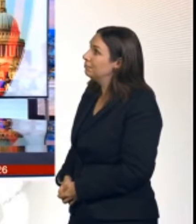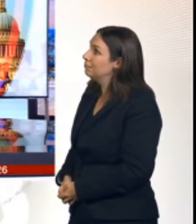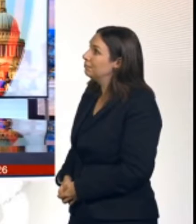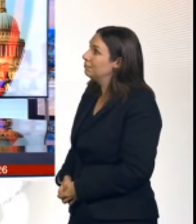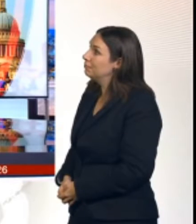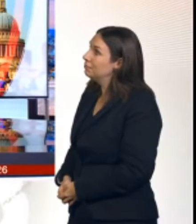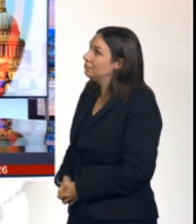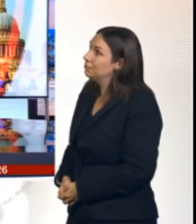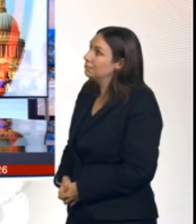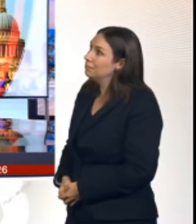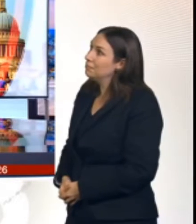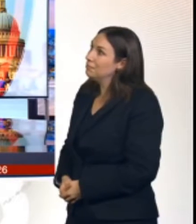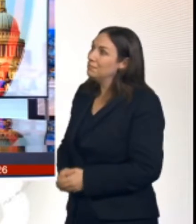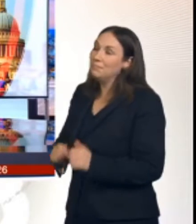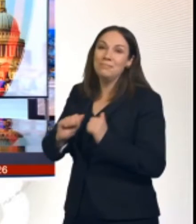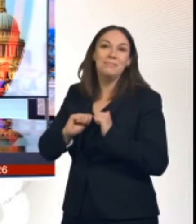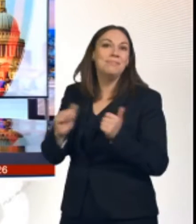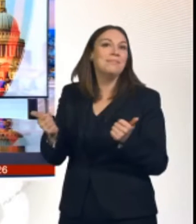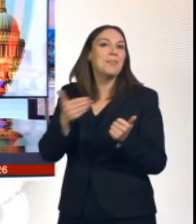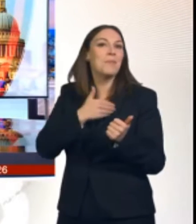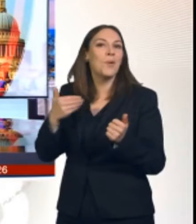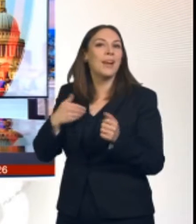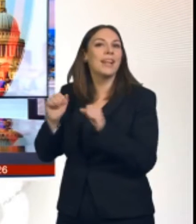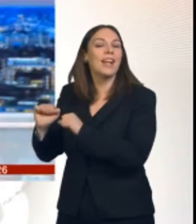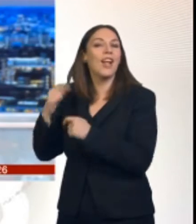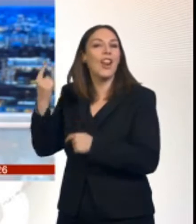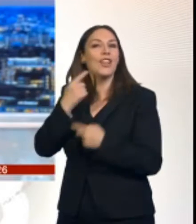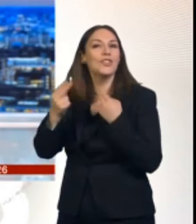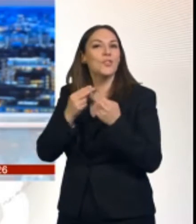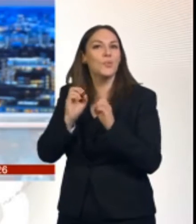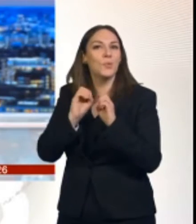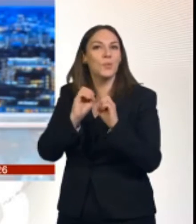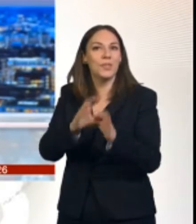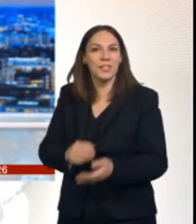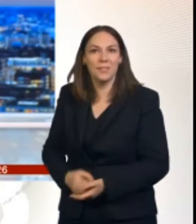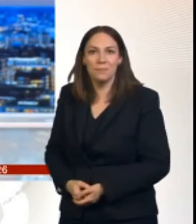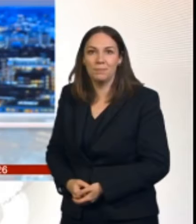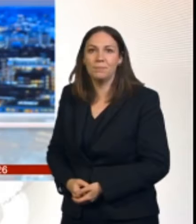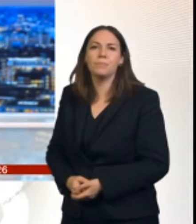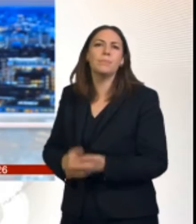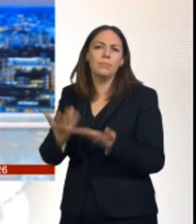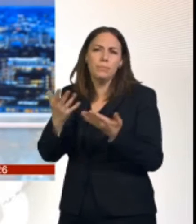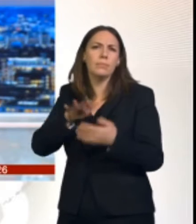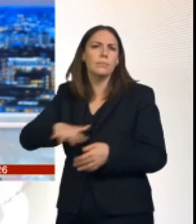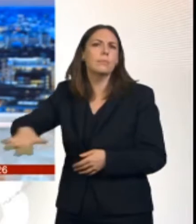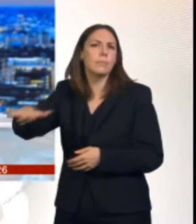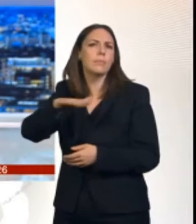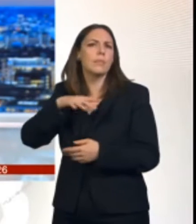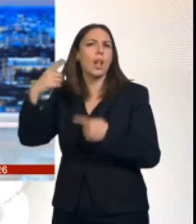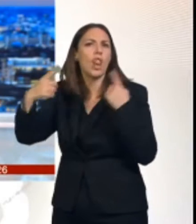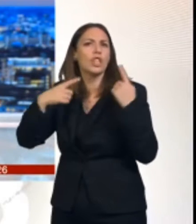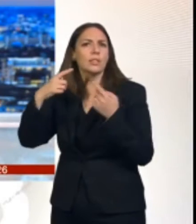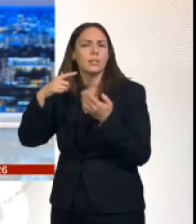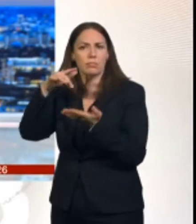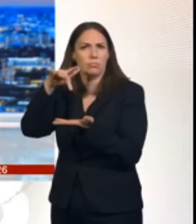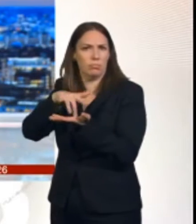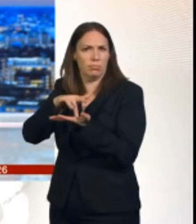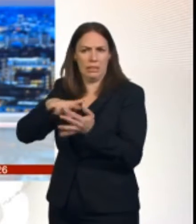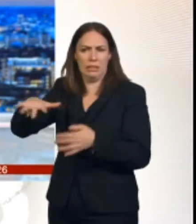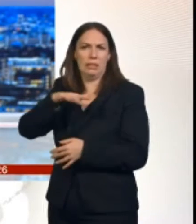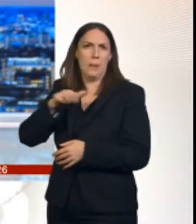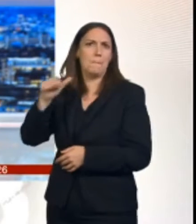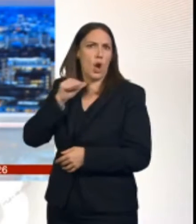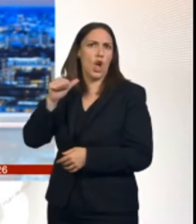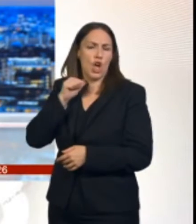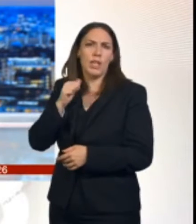Good morning from BBC London News. I'm Charlotte Franks. We already know the number of murders in the capital this year is